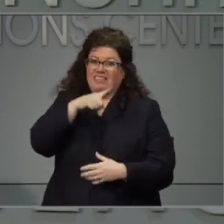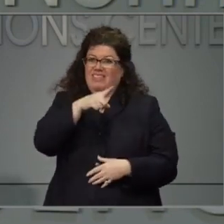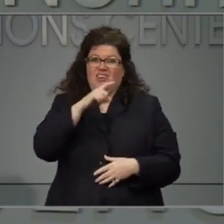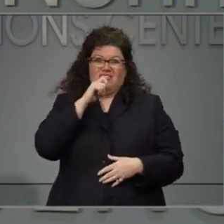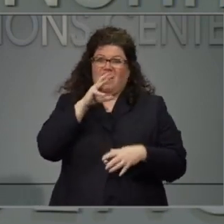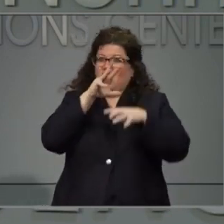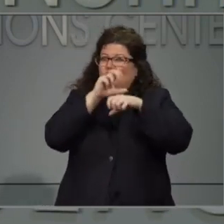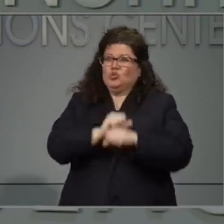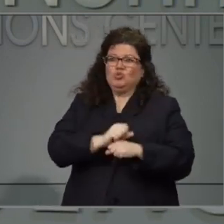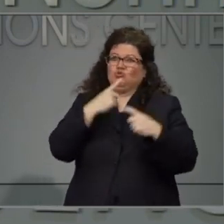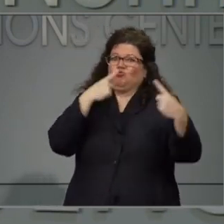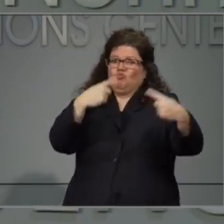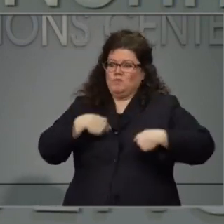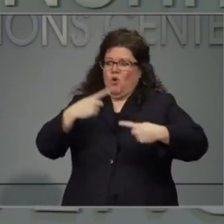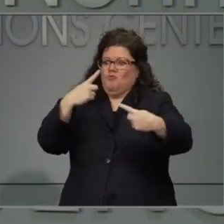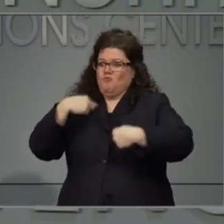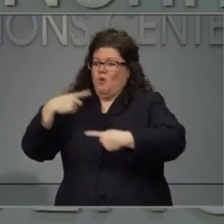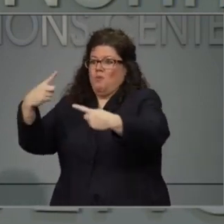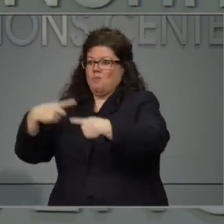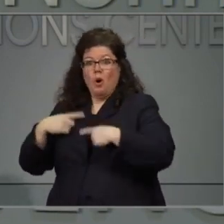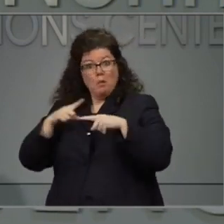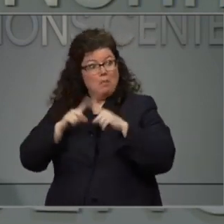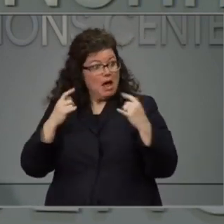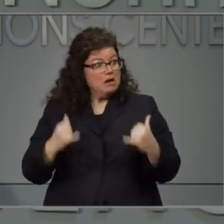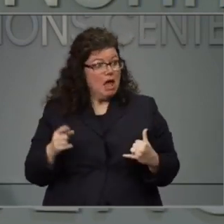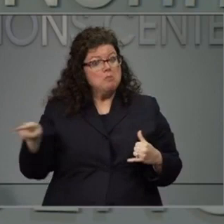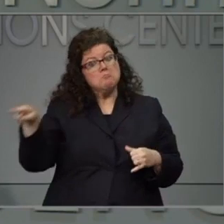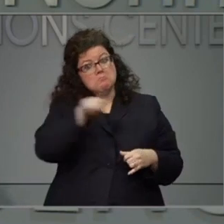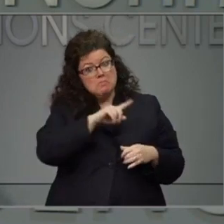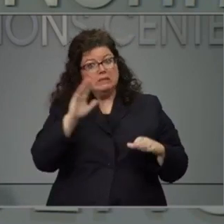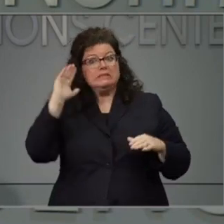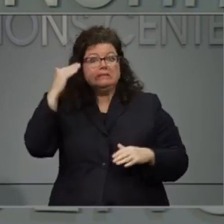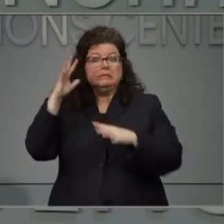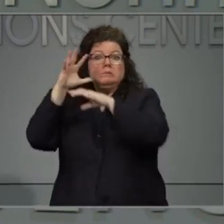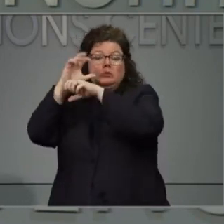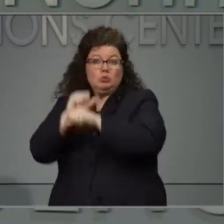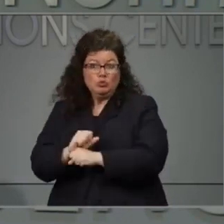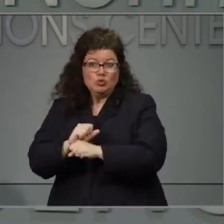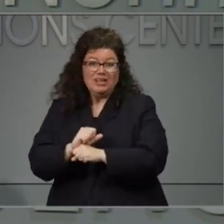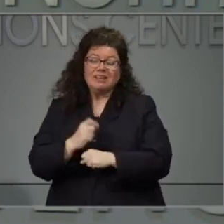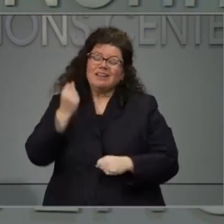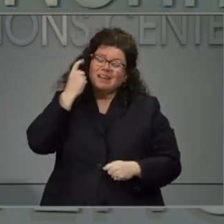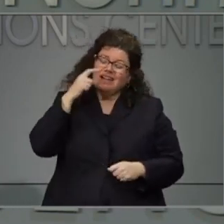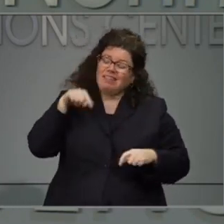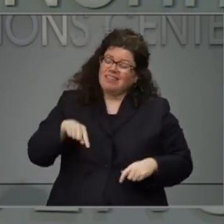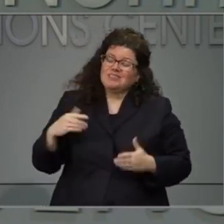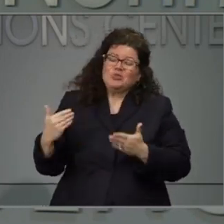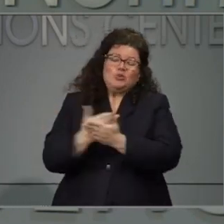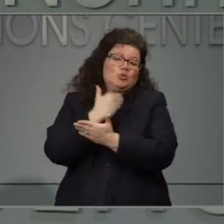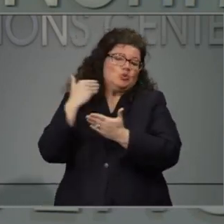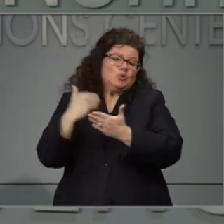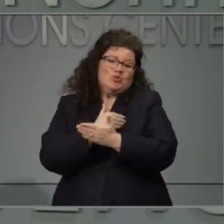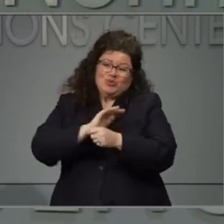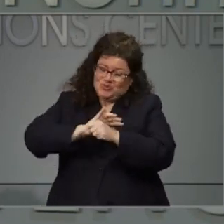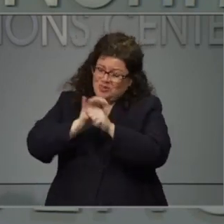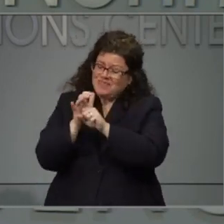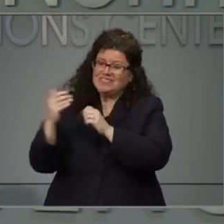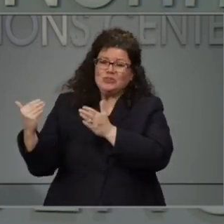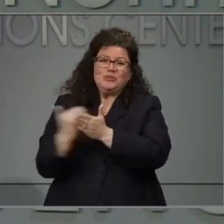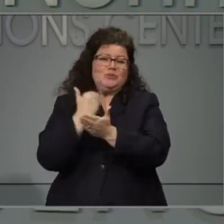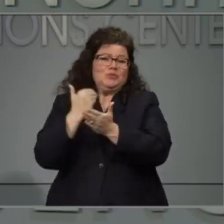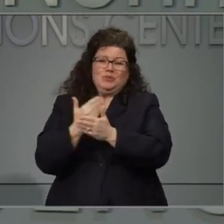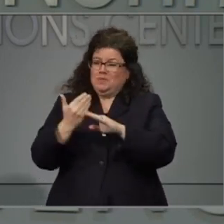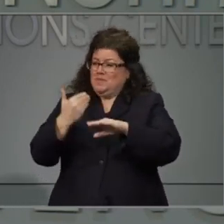plus they're all dealing with the crisis at hand, trying to make sure that they are treating all of these people.